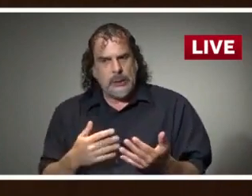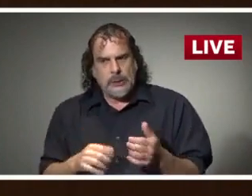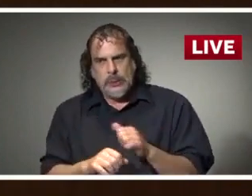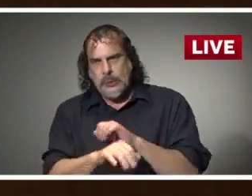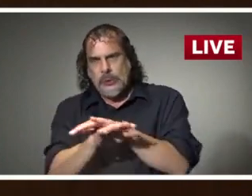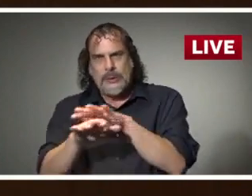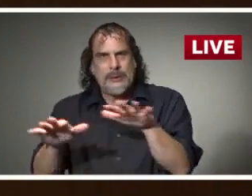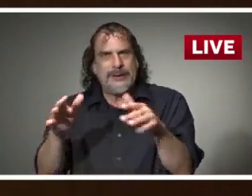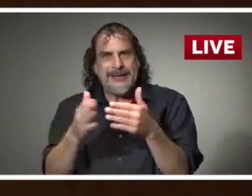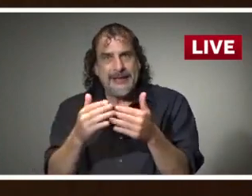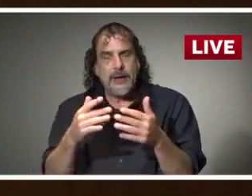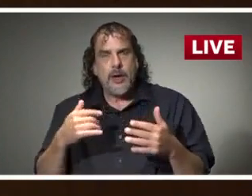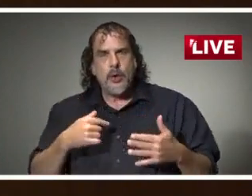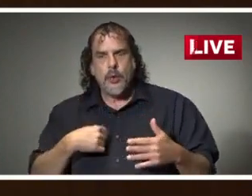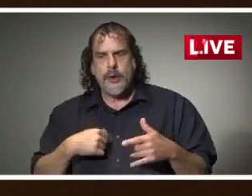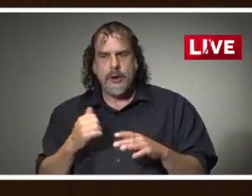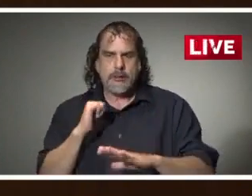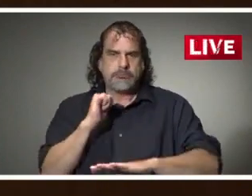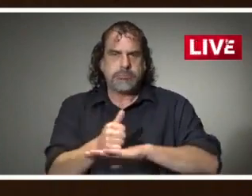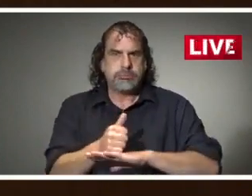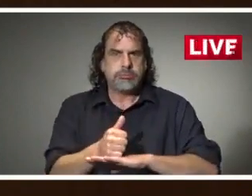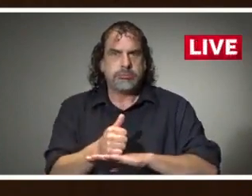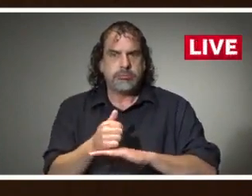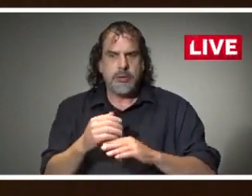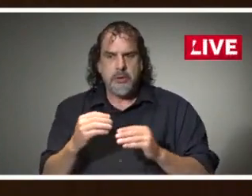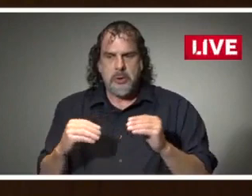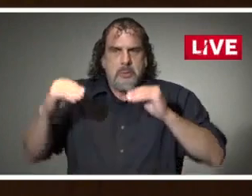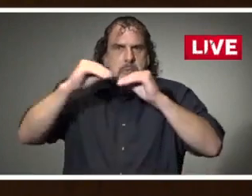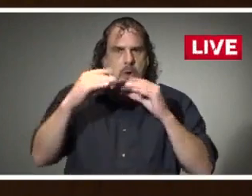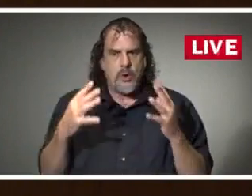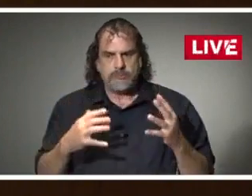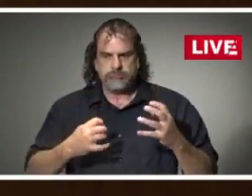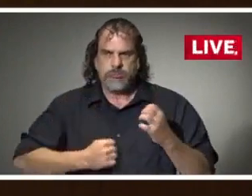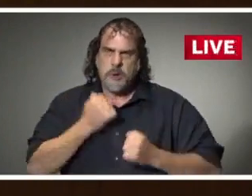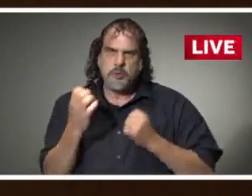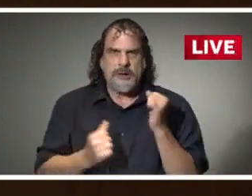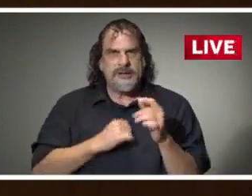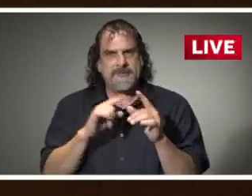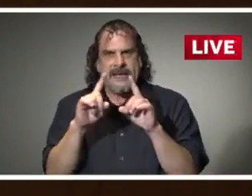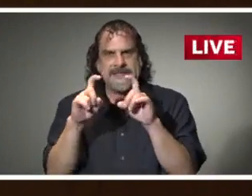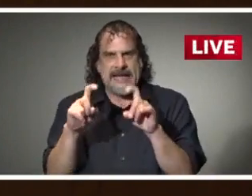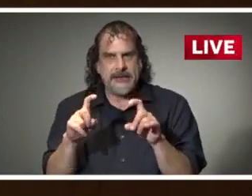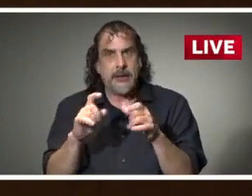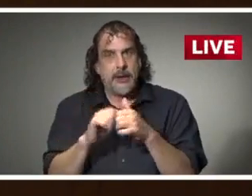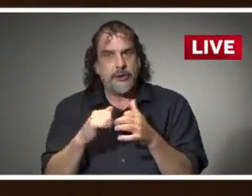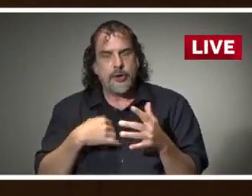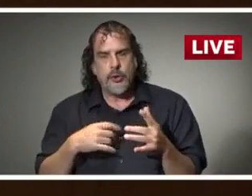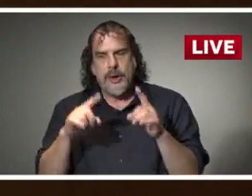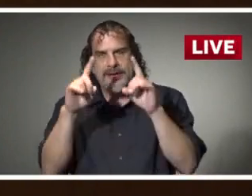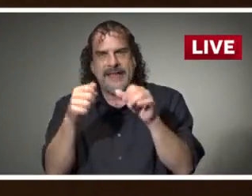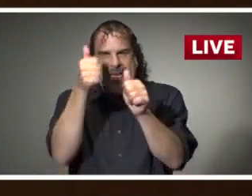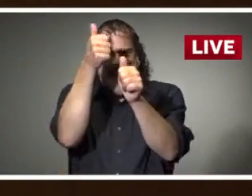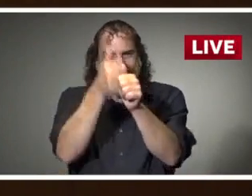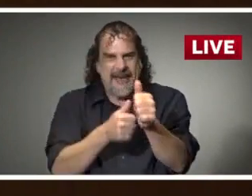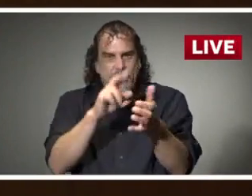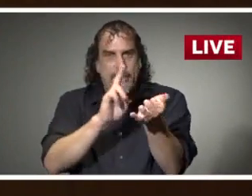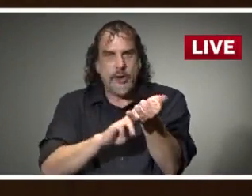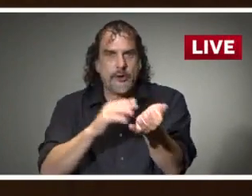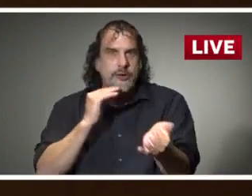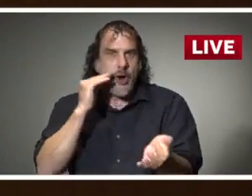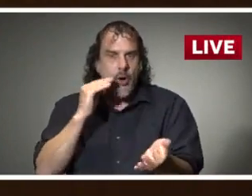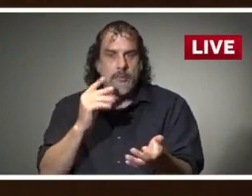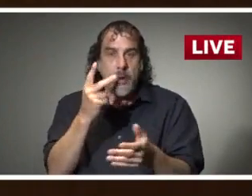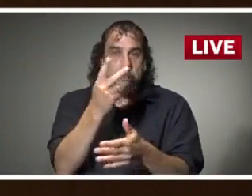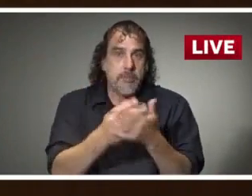we are implementing our aggressive two week strategy to test every single nursing home in the state of Mississippi, both